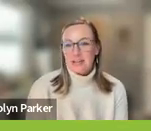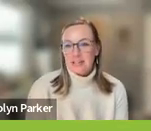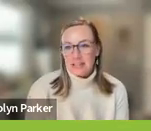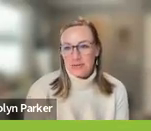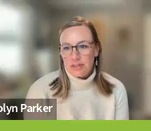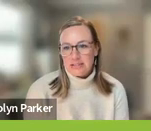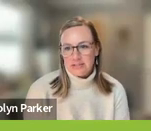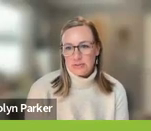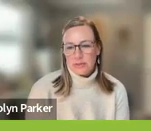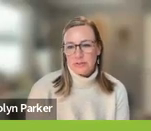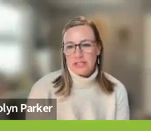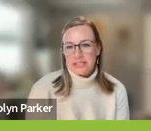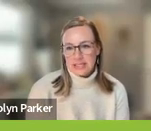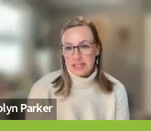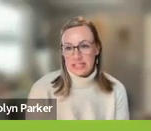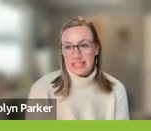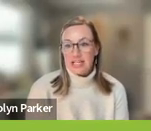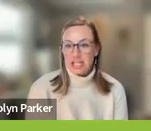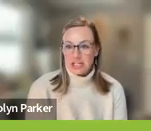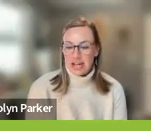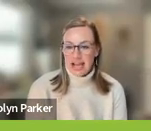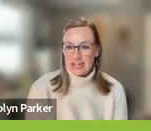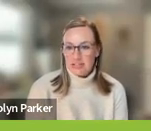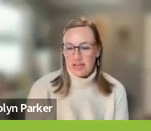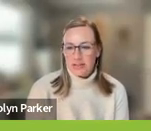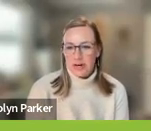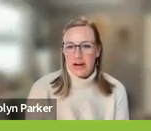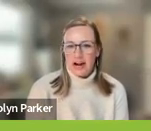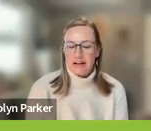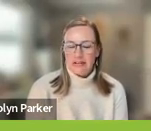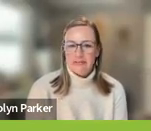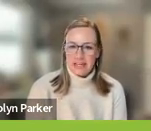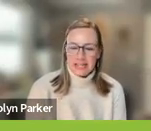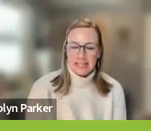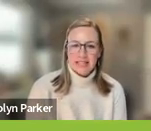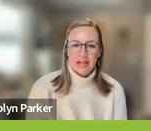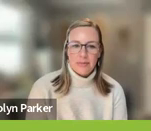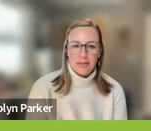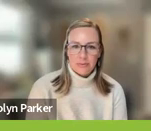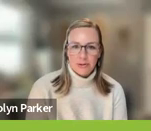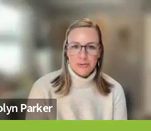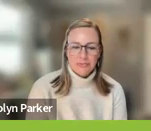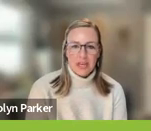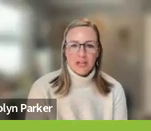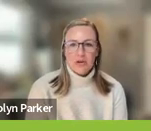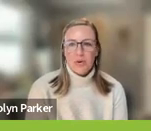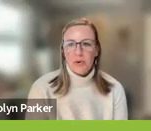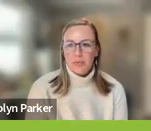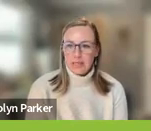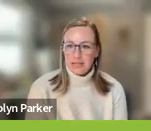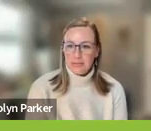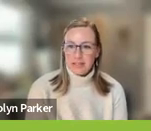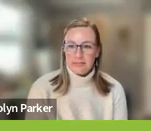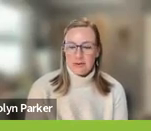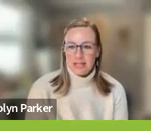grant is funded through the Individuals with Disabilities Education Act, so that's where our funding is coming through. So